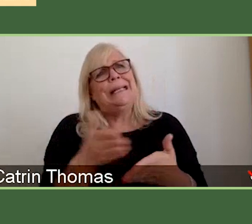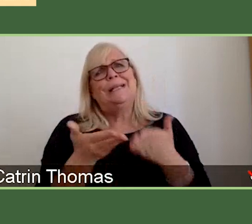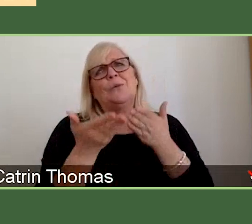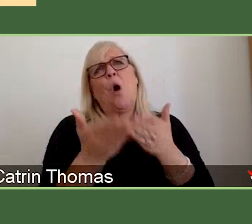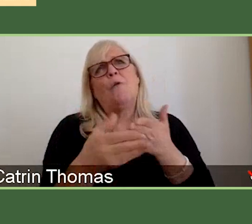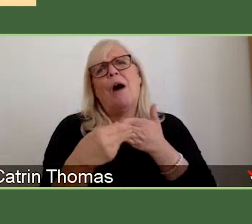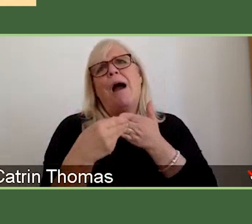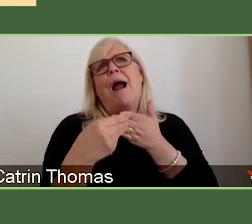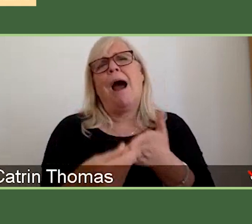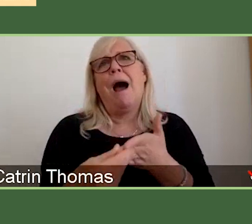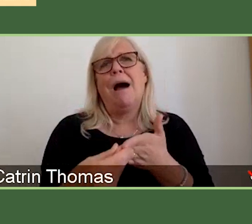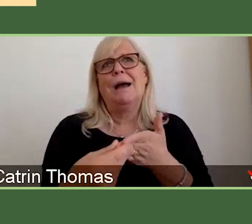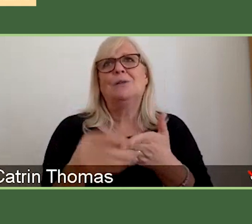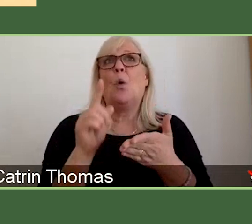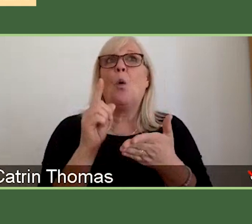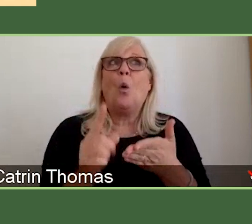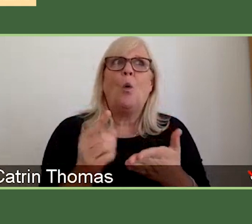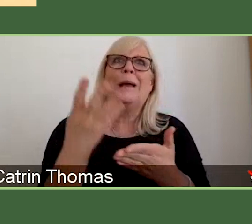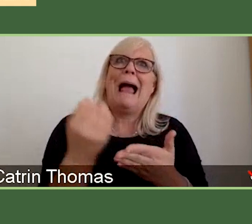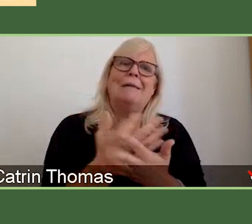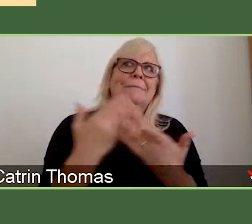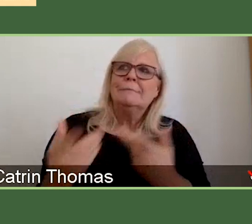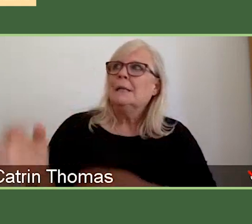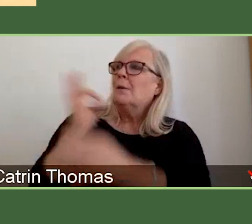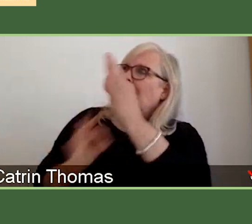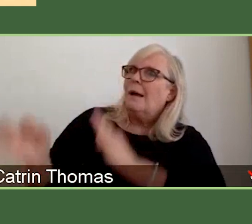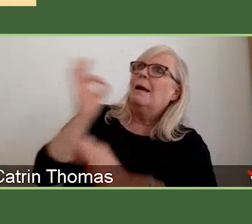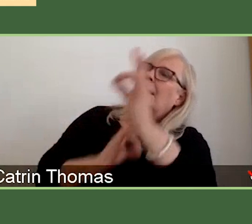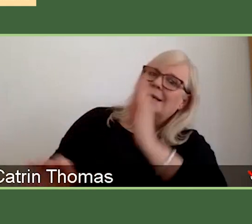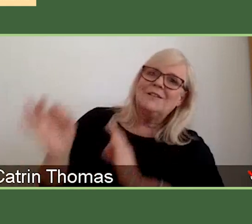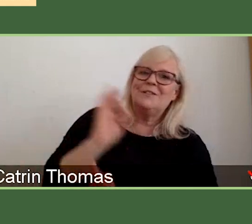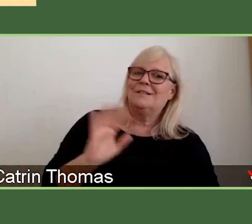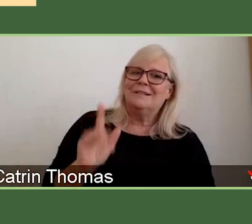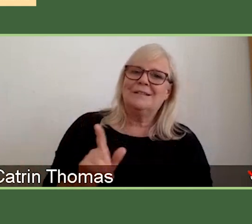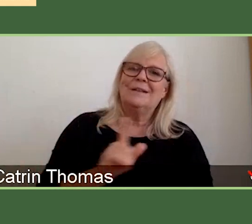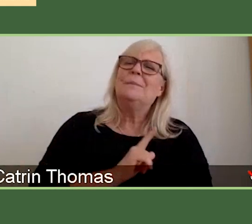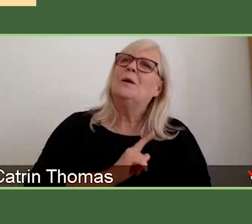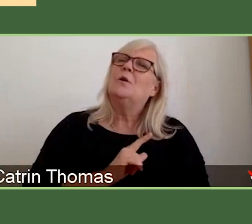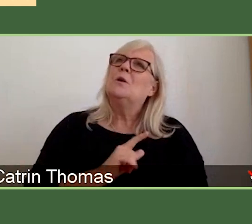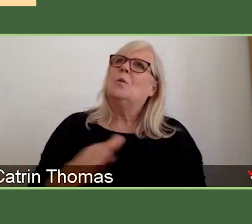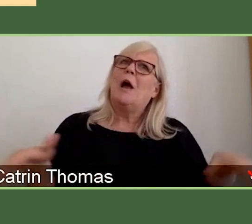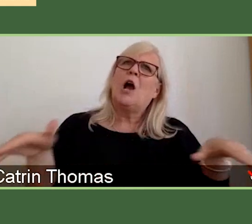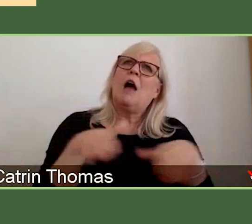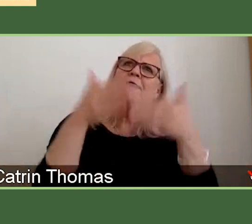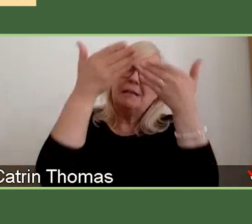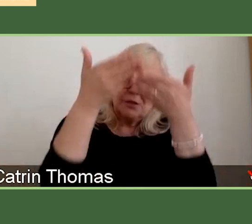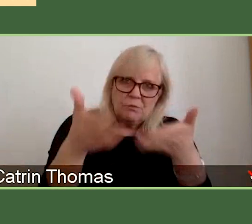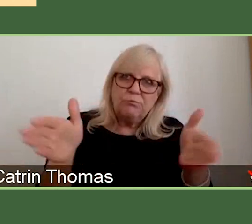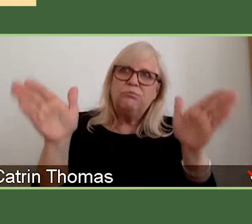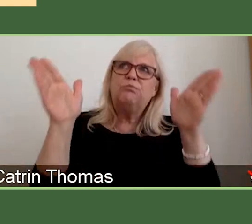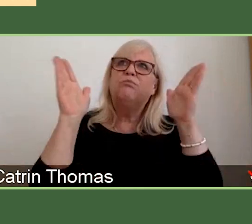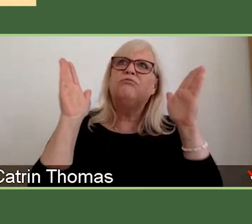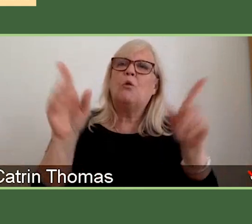one scheme for covering such a broad set of potential disciplines.